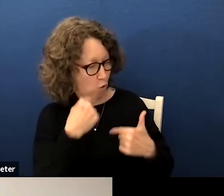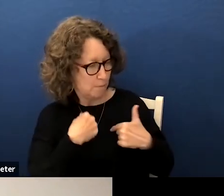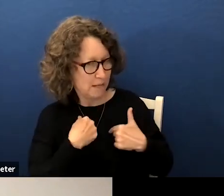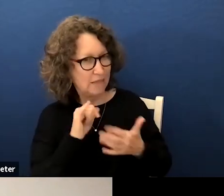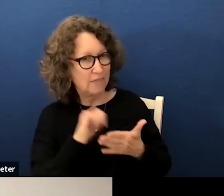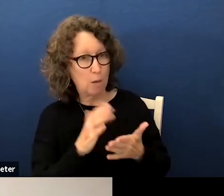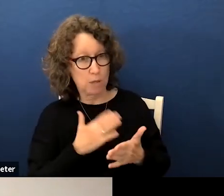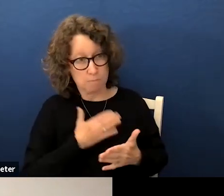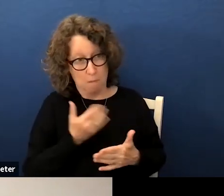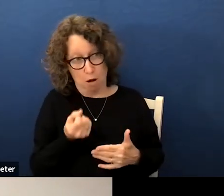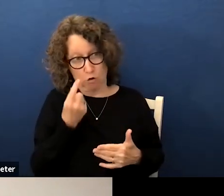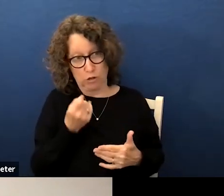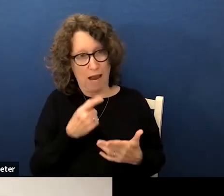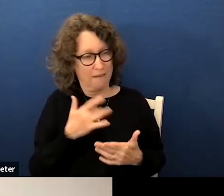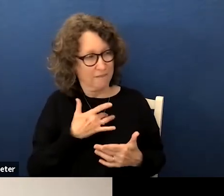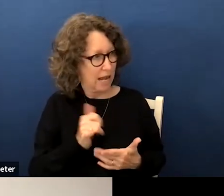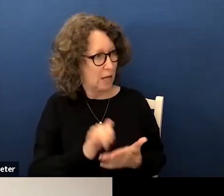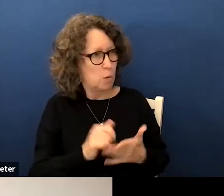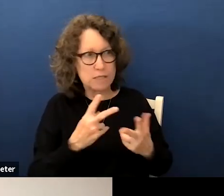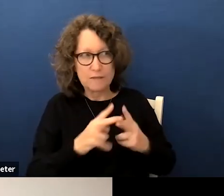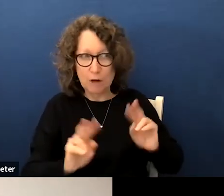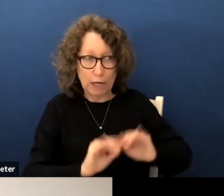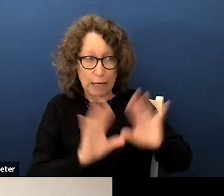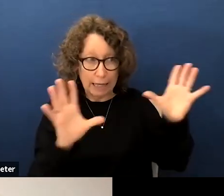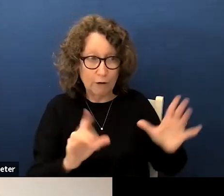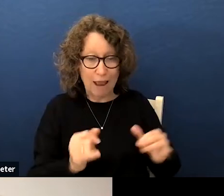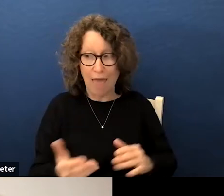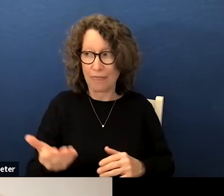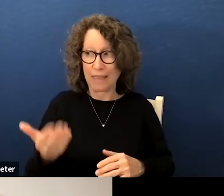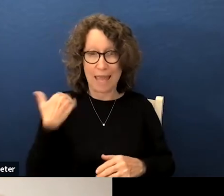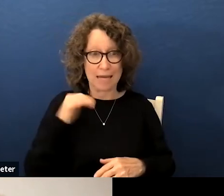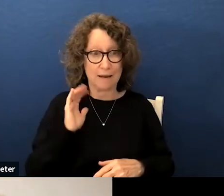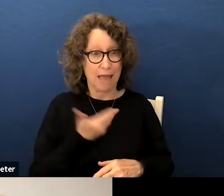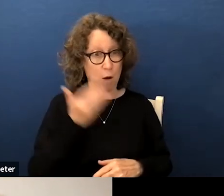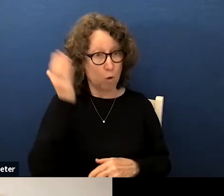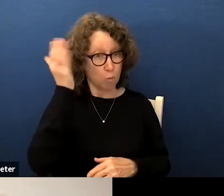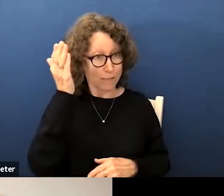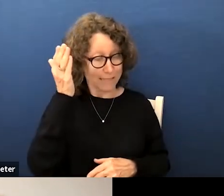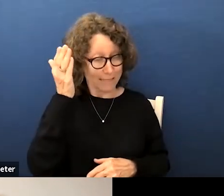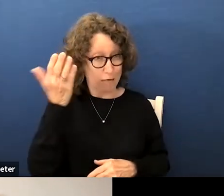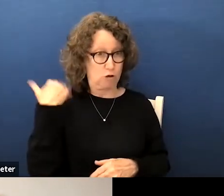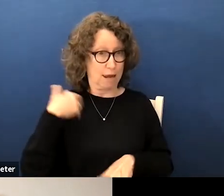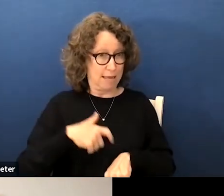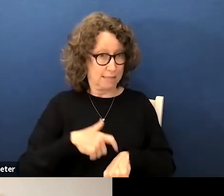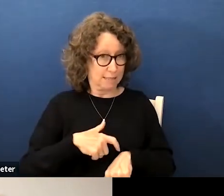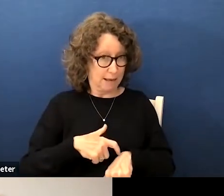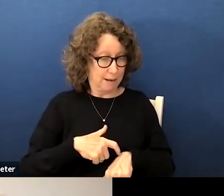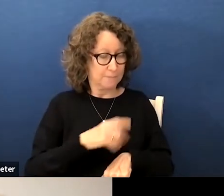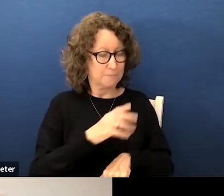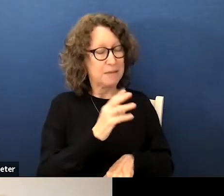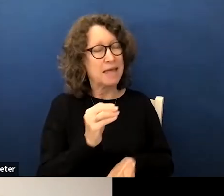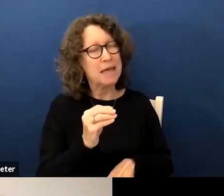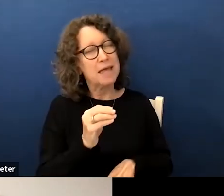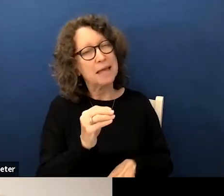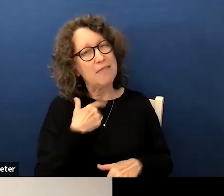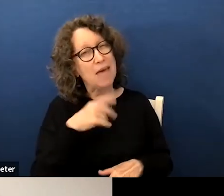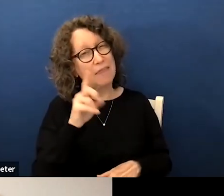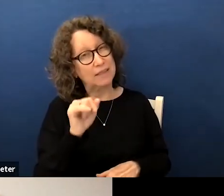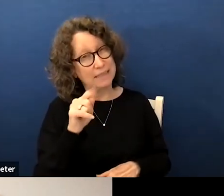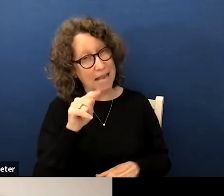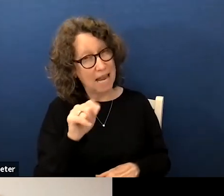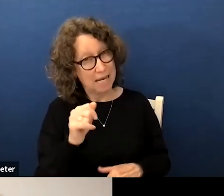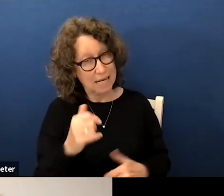that was my understanding i feel like it was very clear at the end of our presentation um and that the data